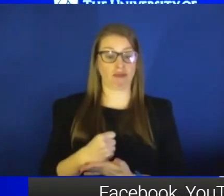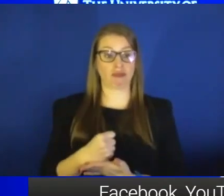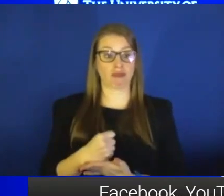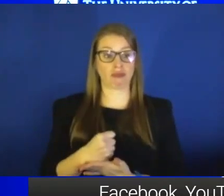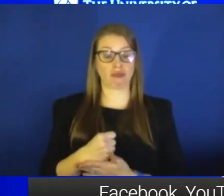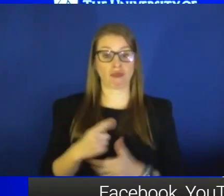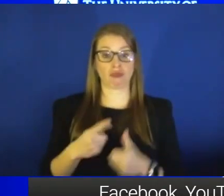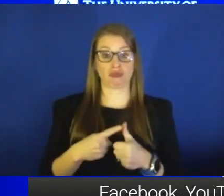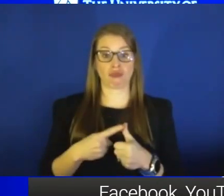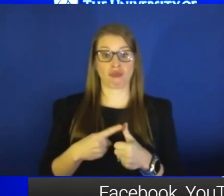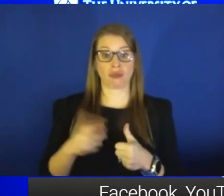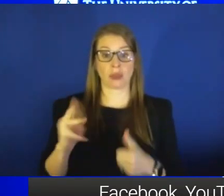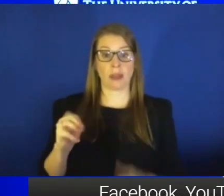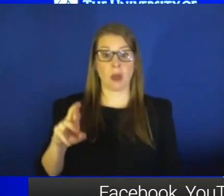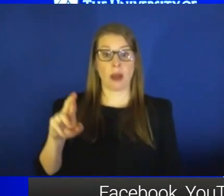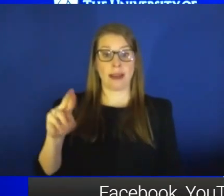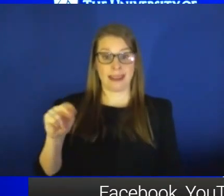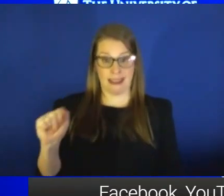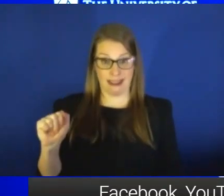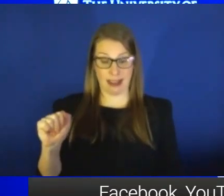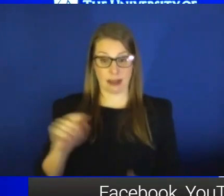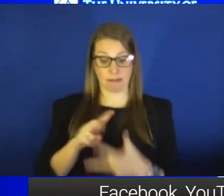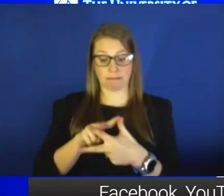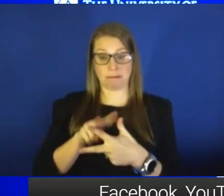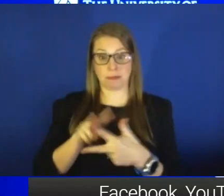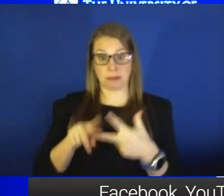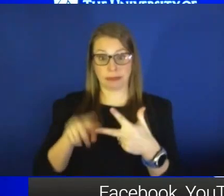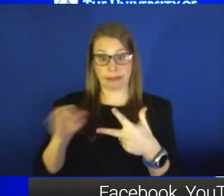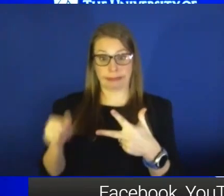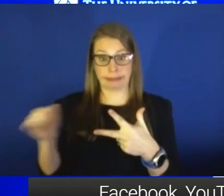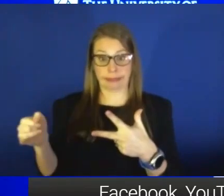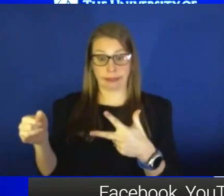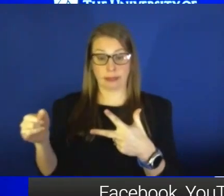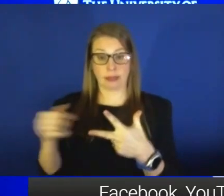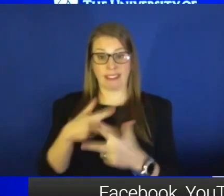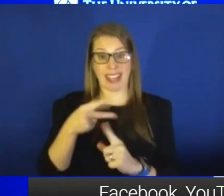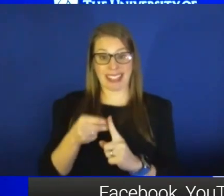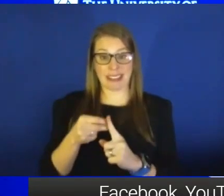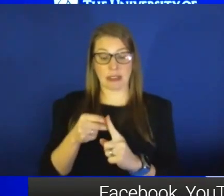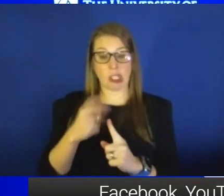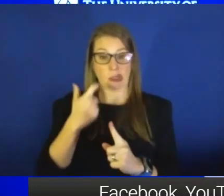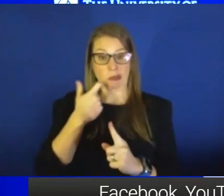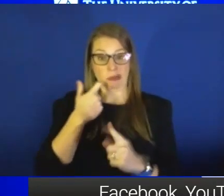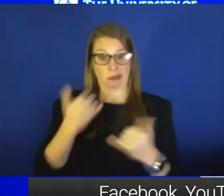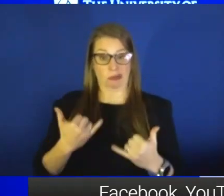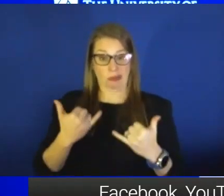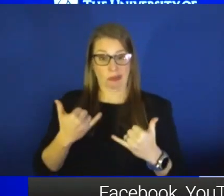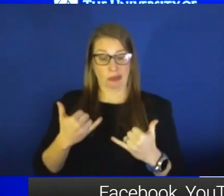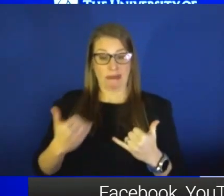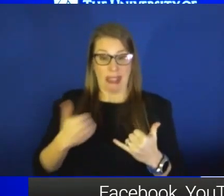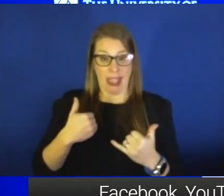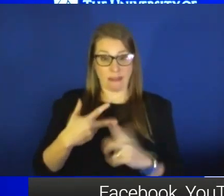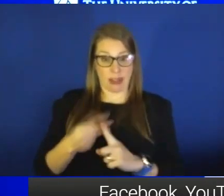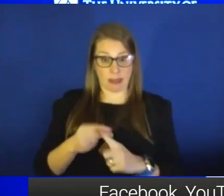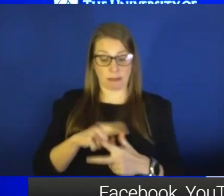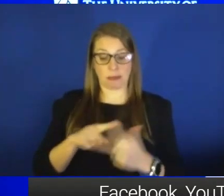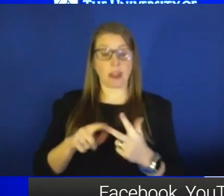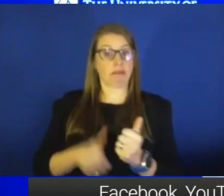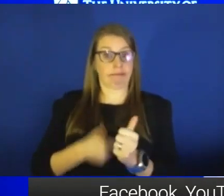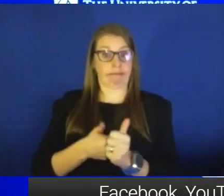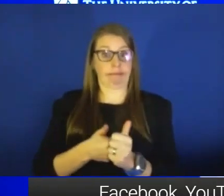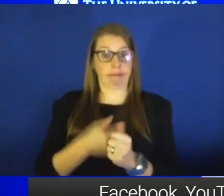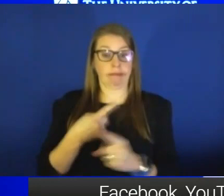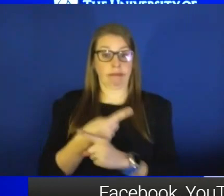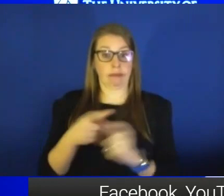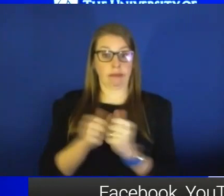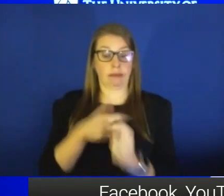mRNA vaccines and the Johnson & Johnson vaccine, the vaccines that we currently have, when you are up to date with your vaccines, they do